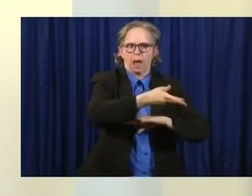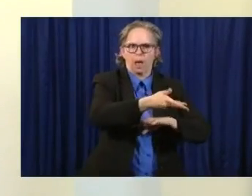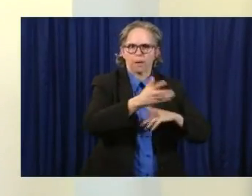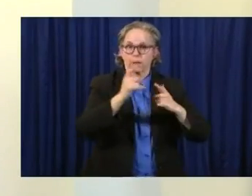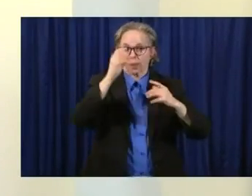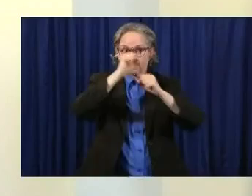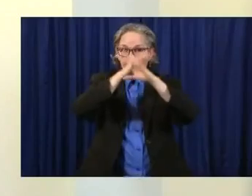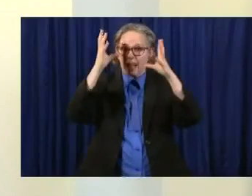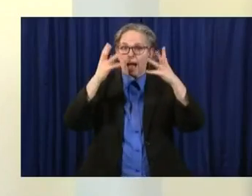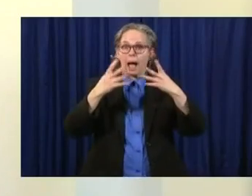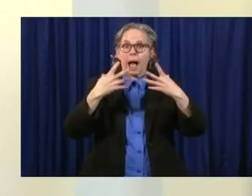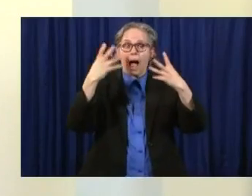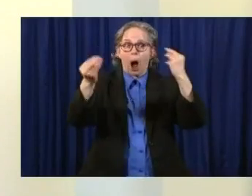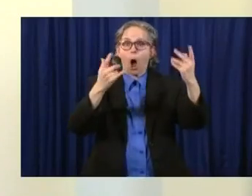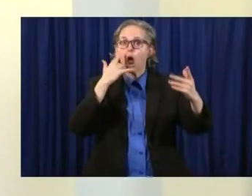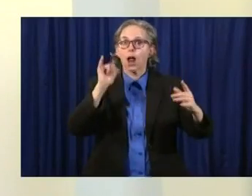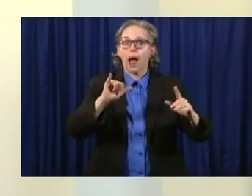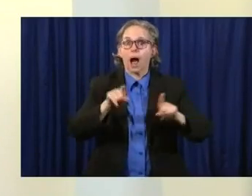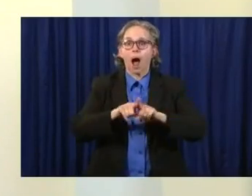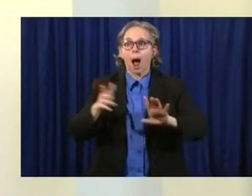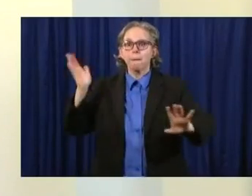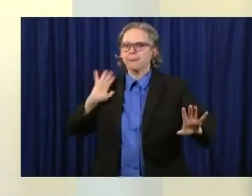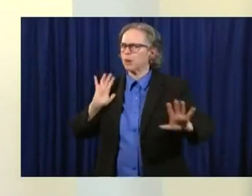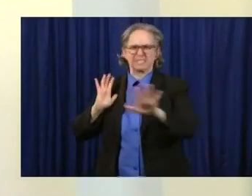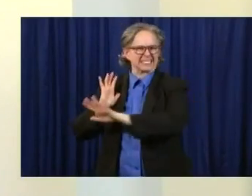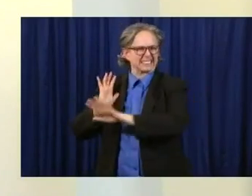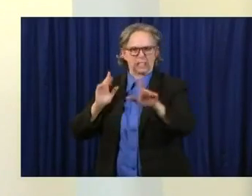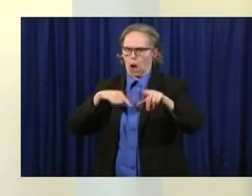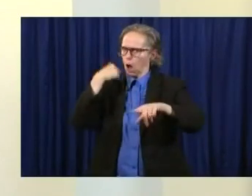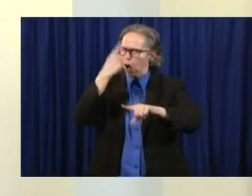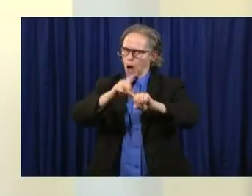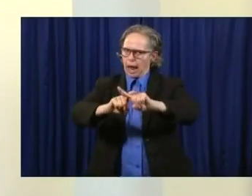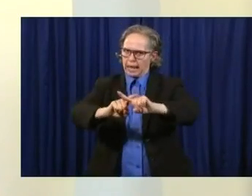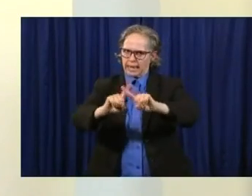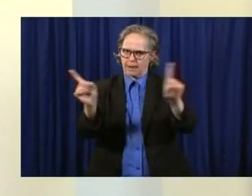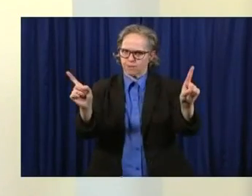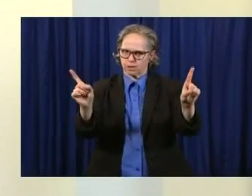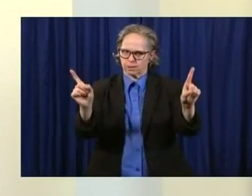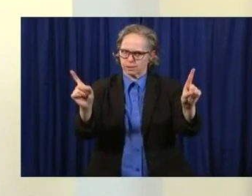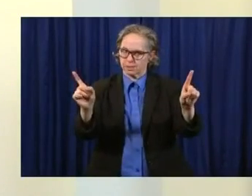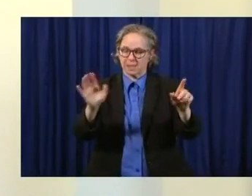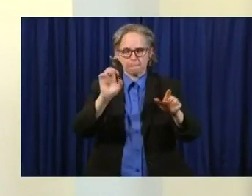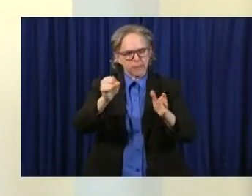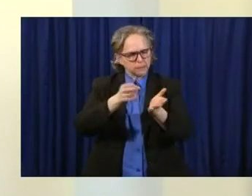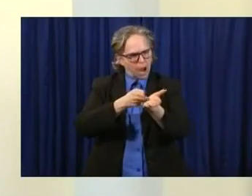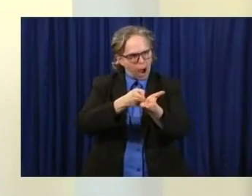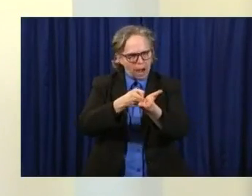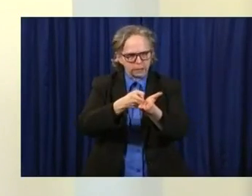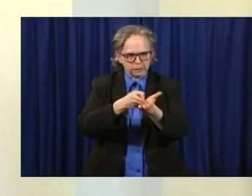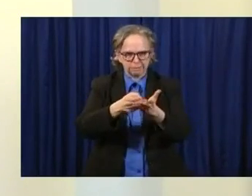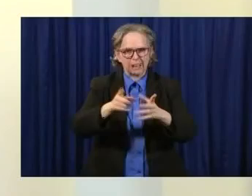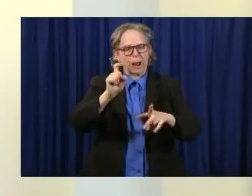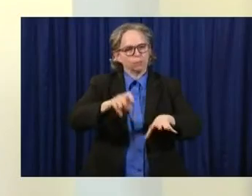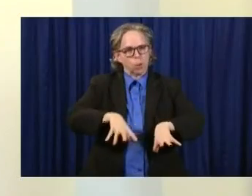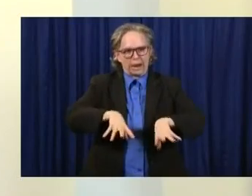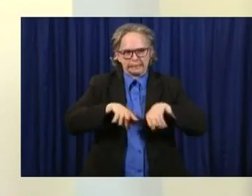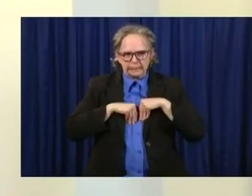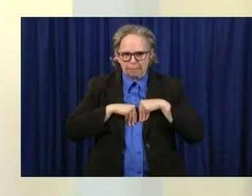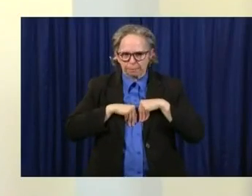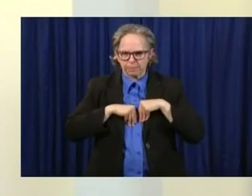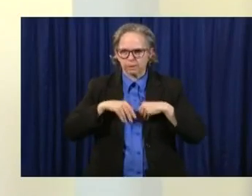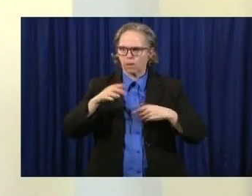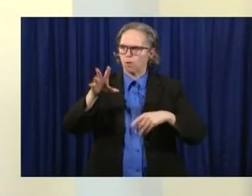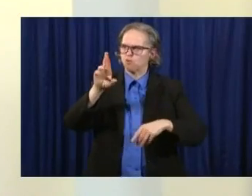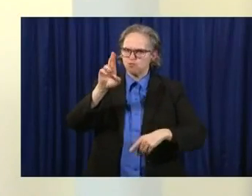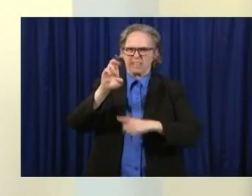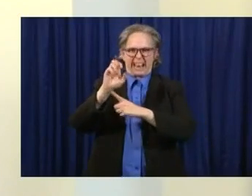we are not being completely honest with ourselves. We're not accepting the reality that there is a new virus. And I